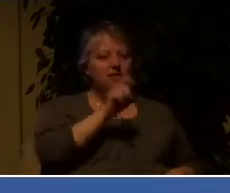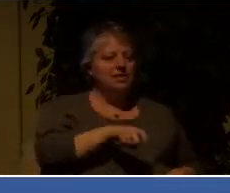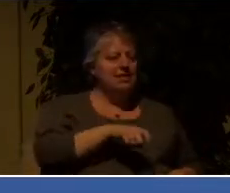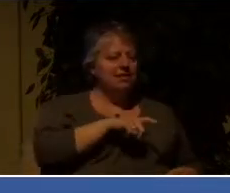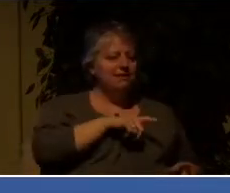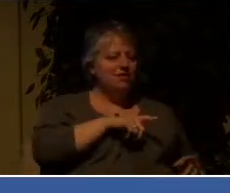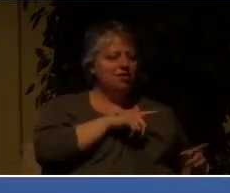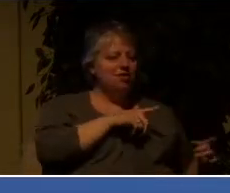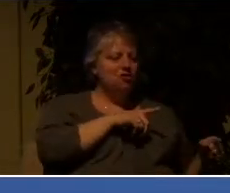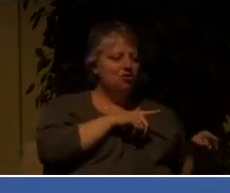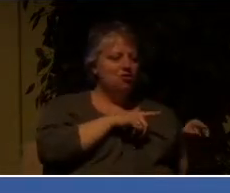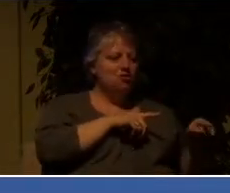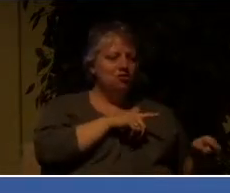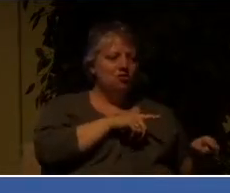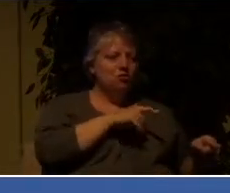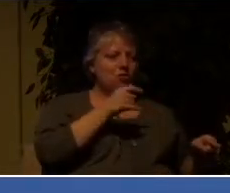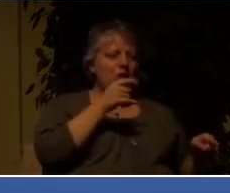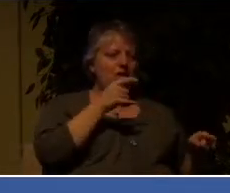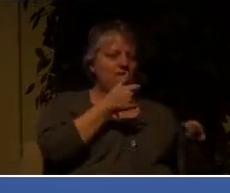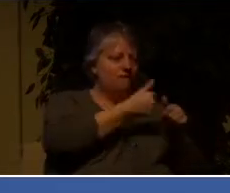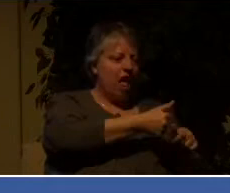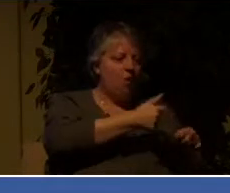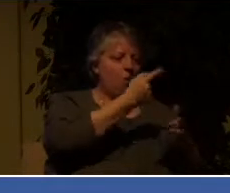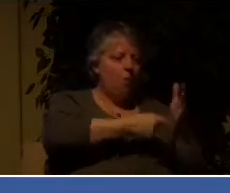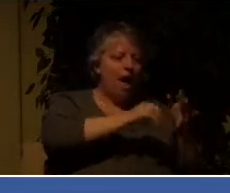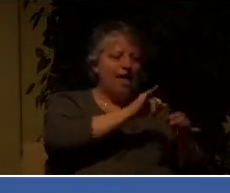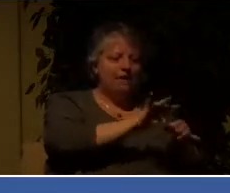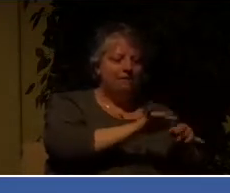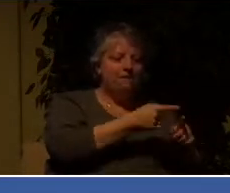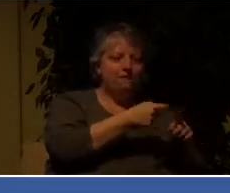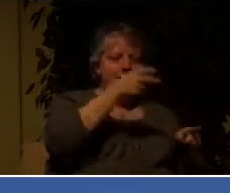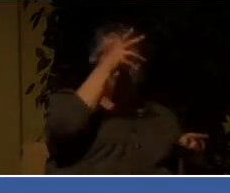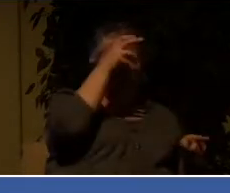antidote to the fear of